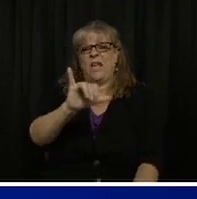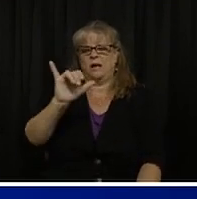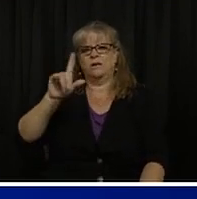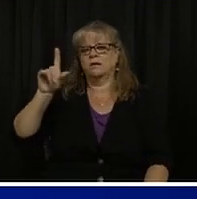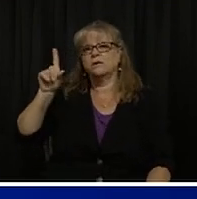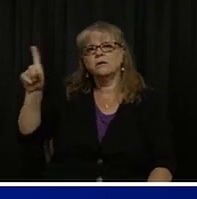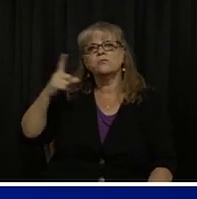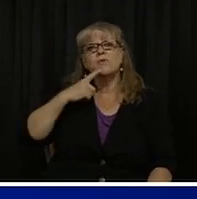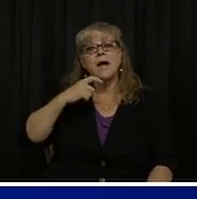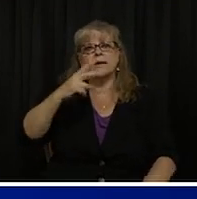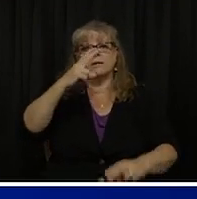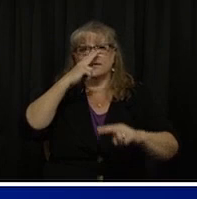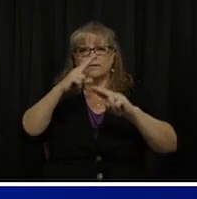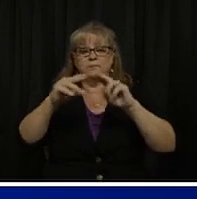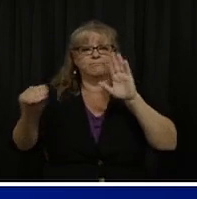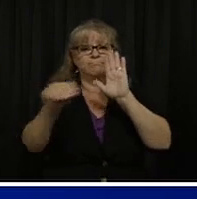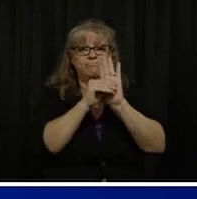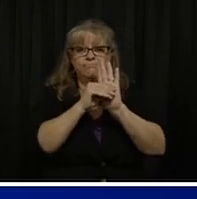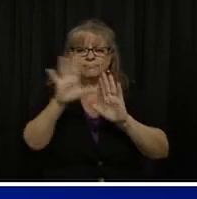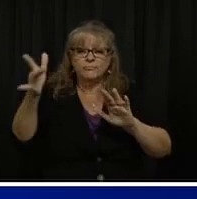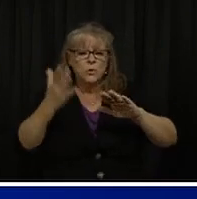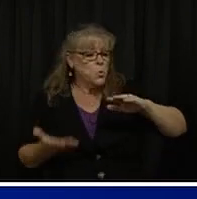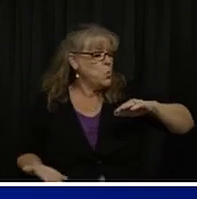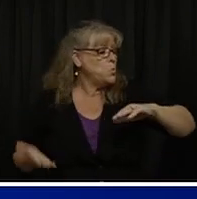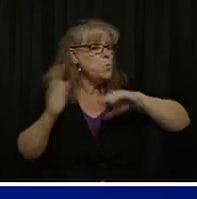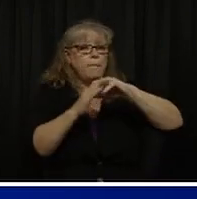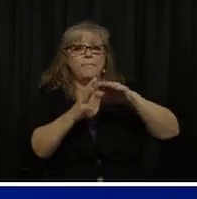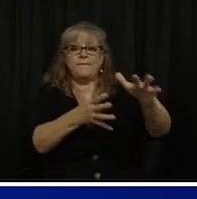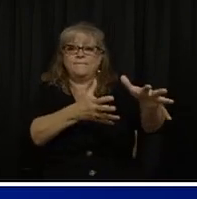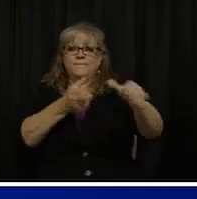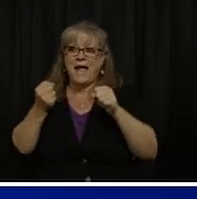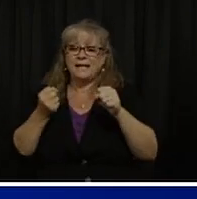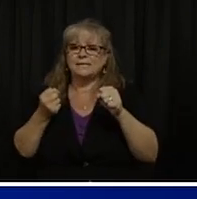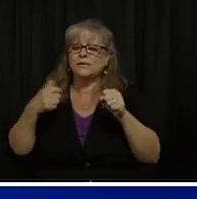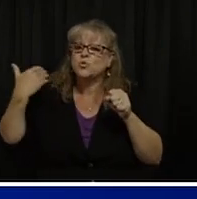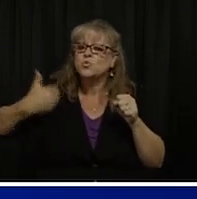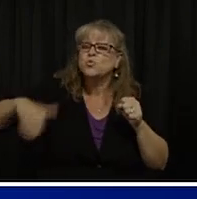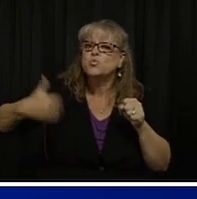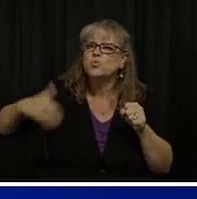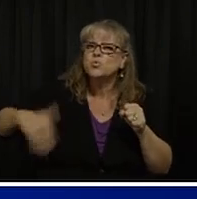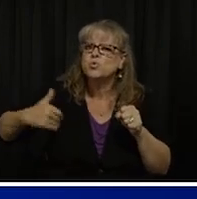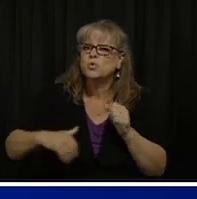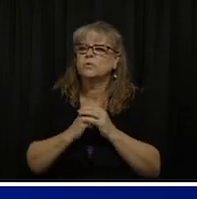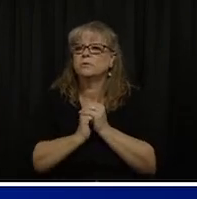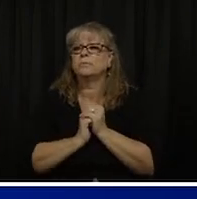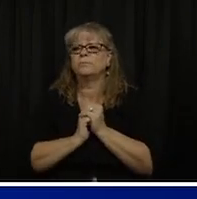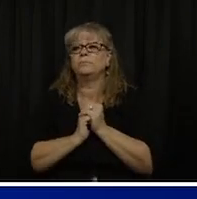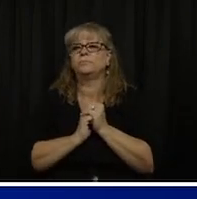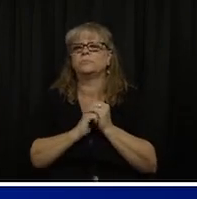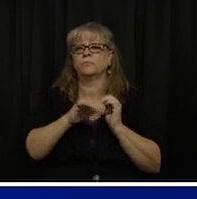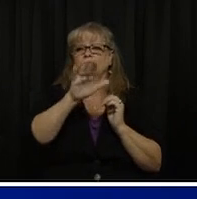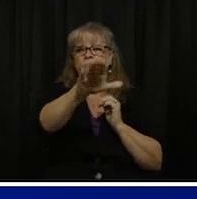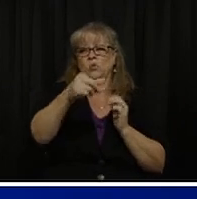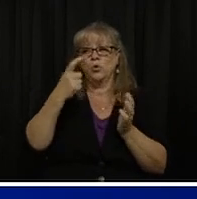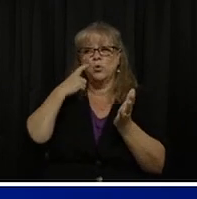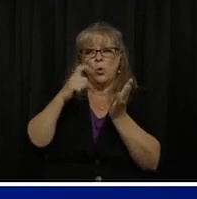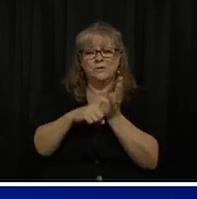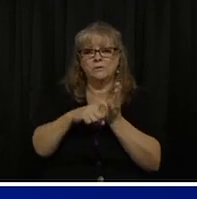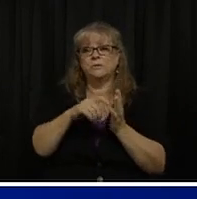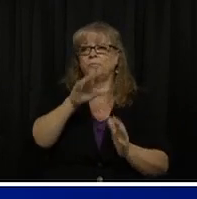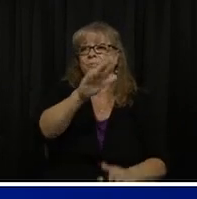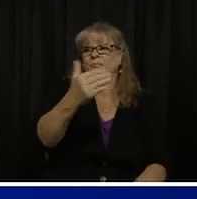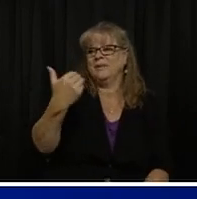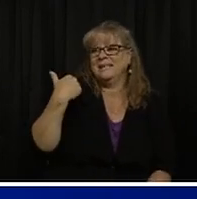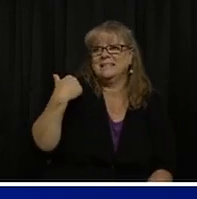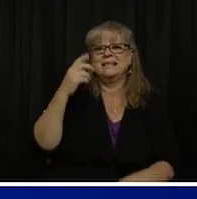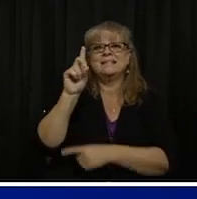increase in the rate of acceleration of this epidemic in the state. And so if you look at our last week of data in this figure, the